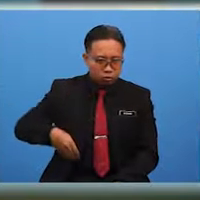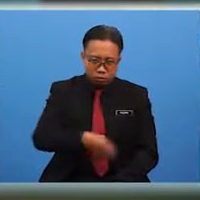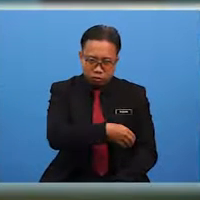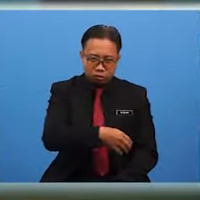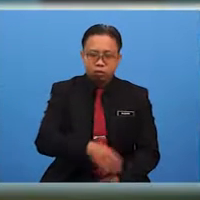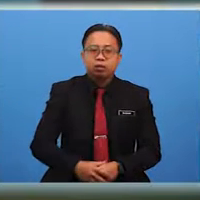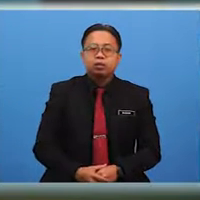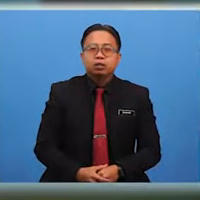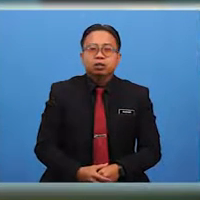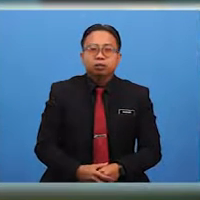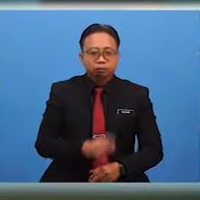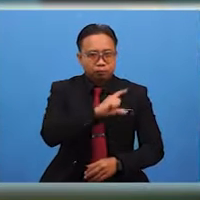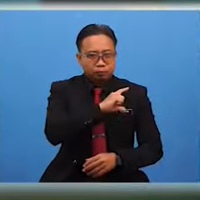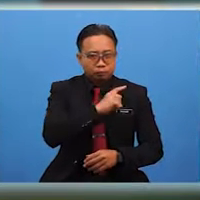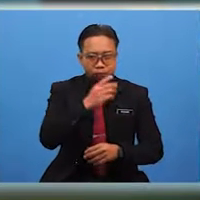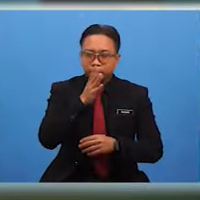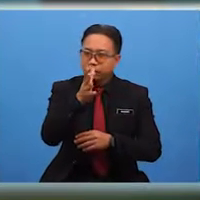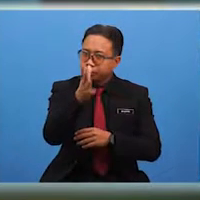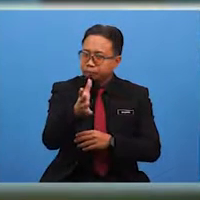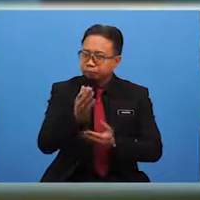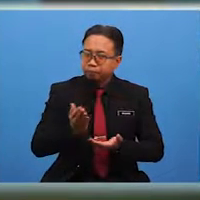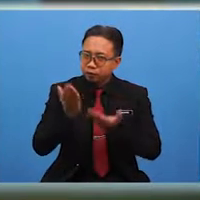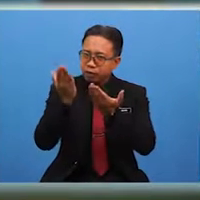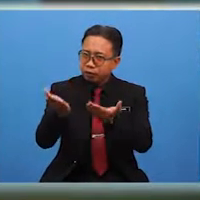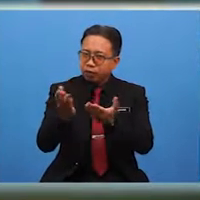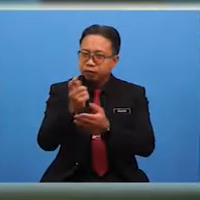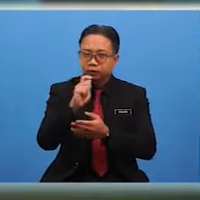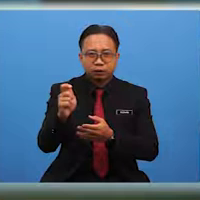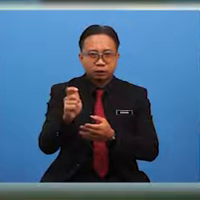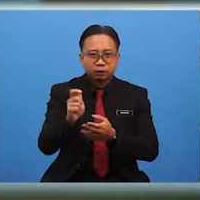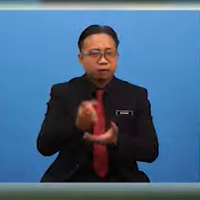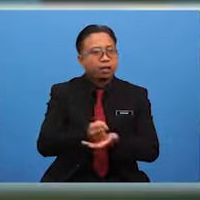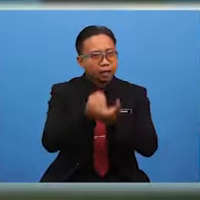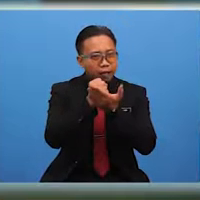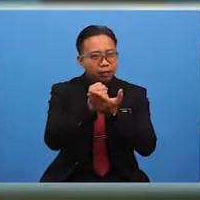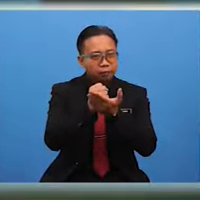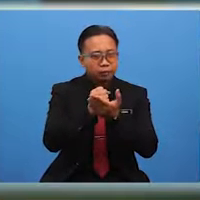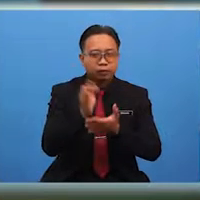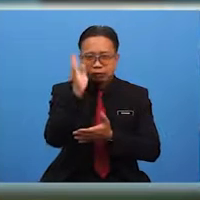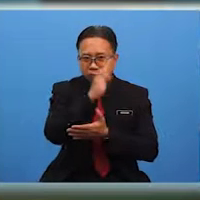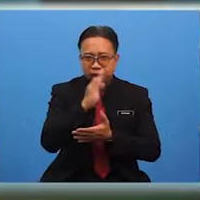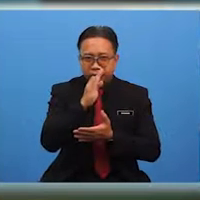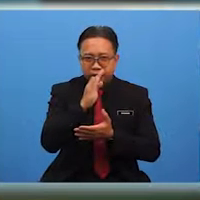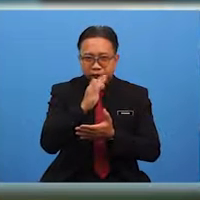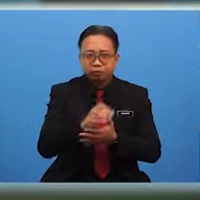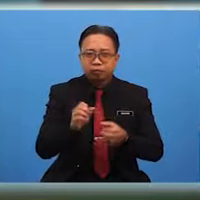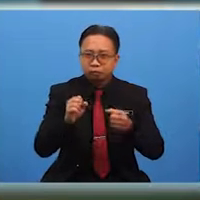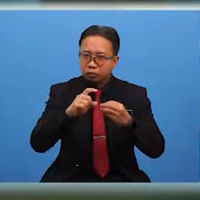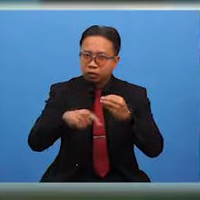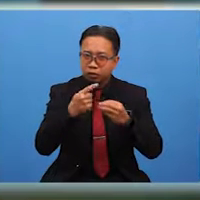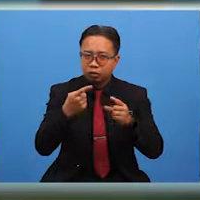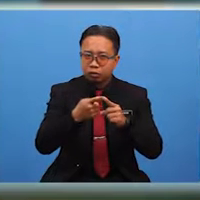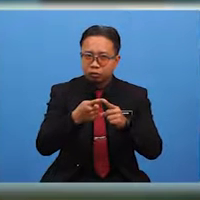leader's grandmother to offer their service and also to find out something related